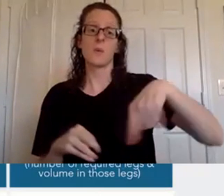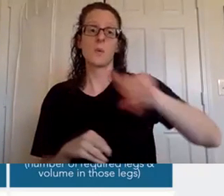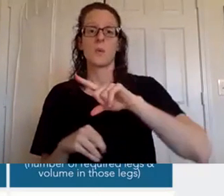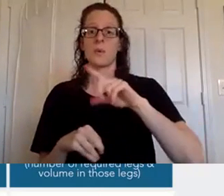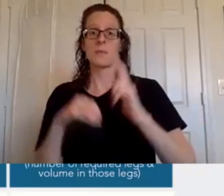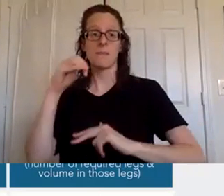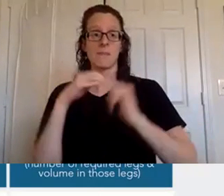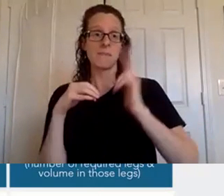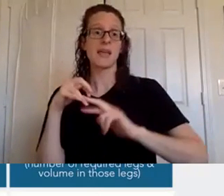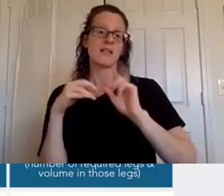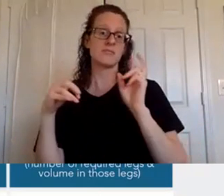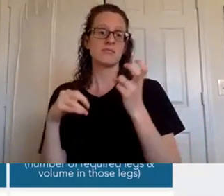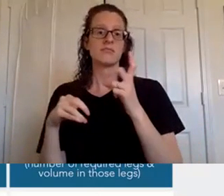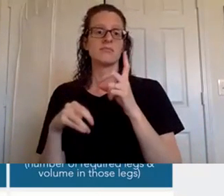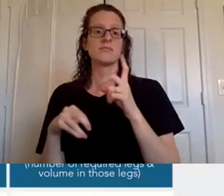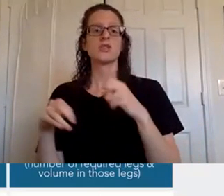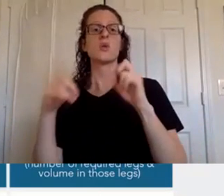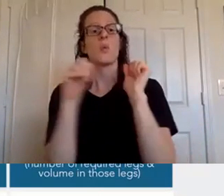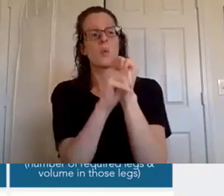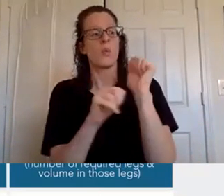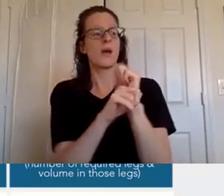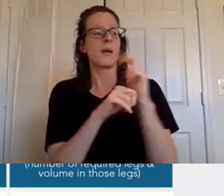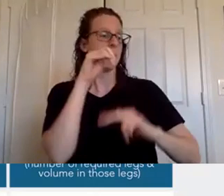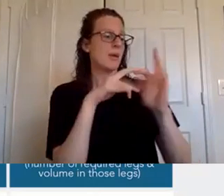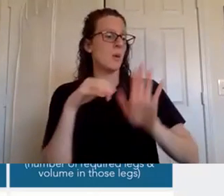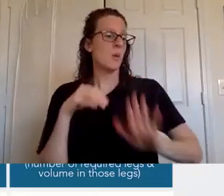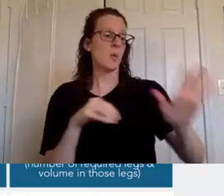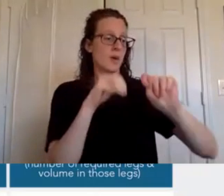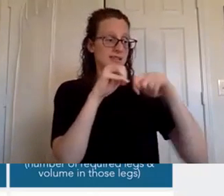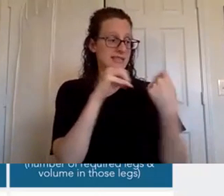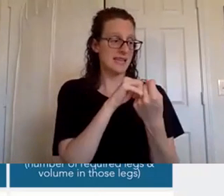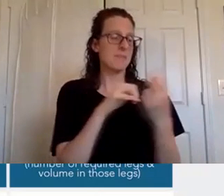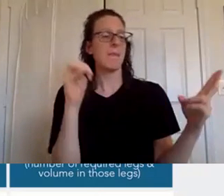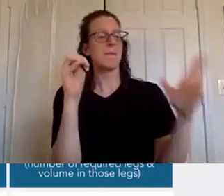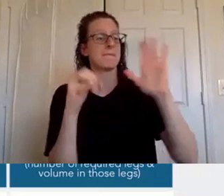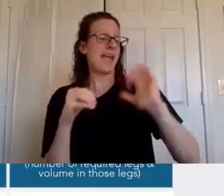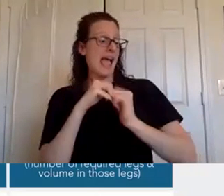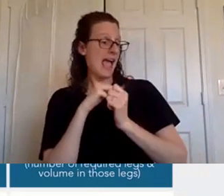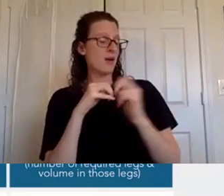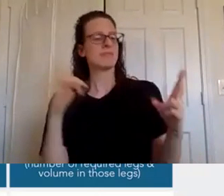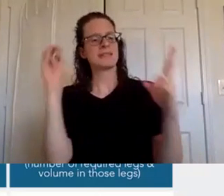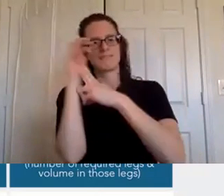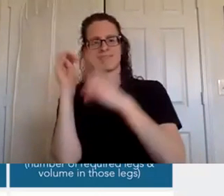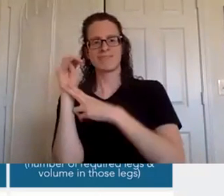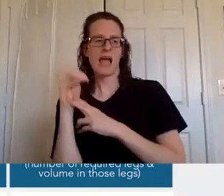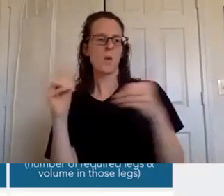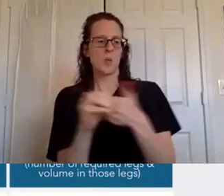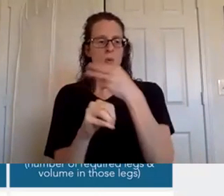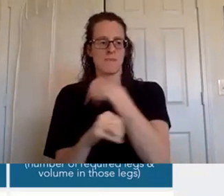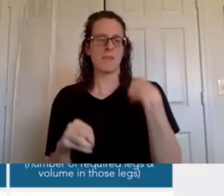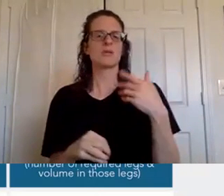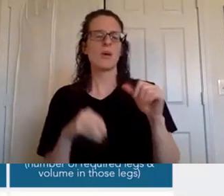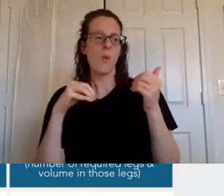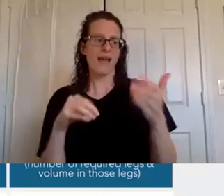is you work toward building your team by enrolling new members you know so you continue sharing throughout your young living